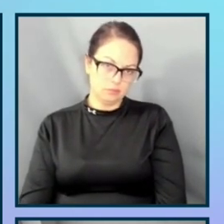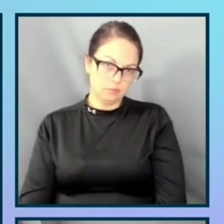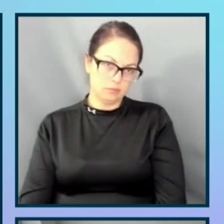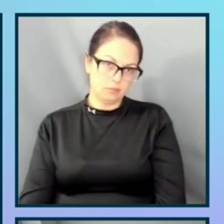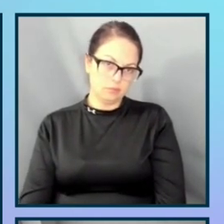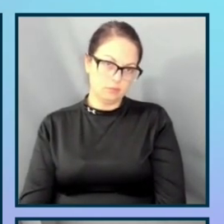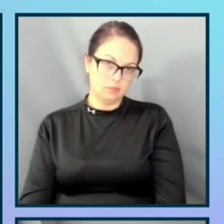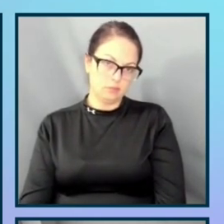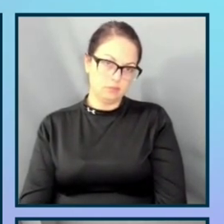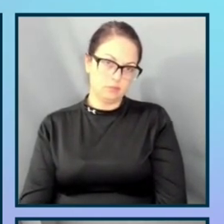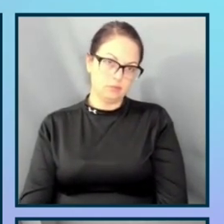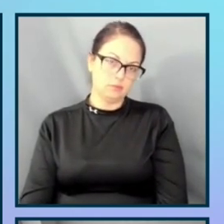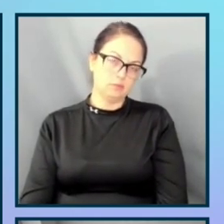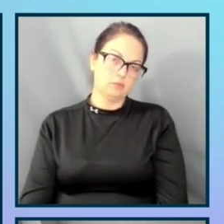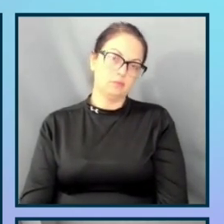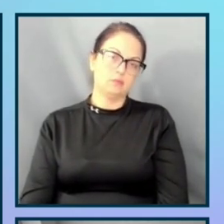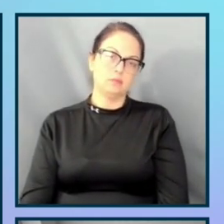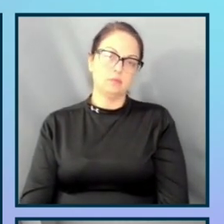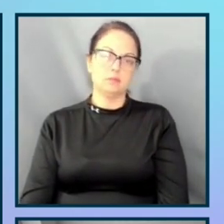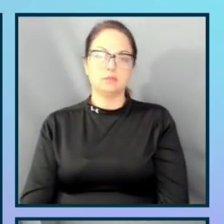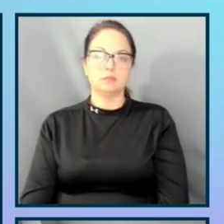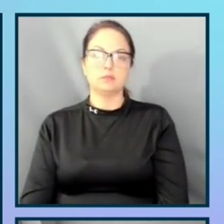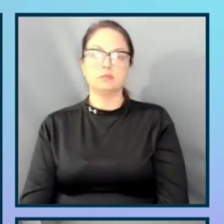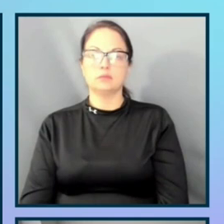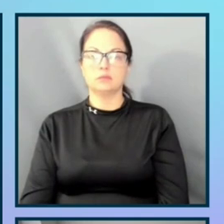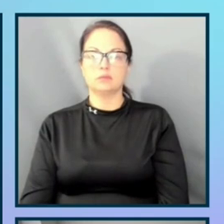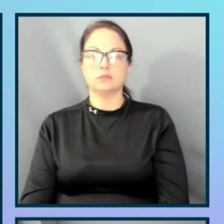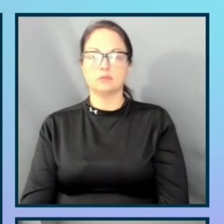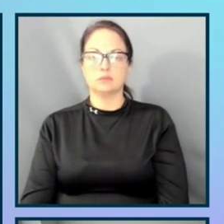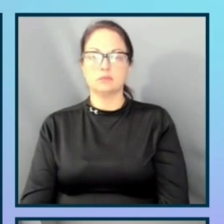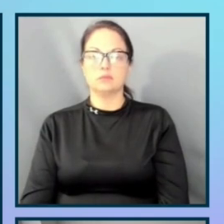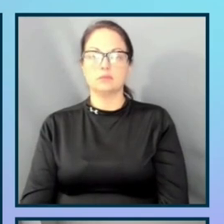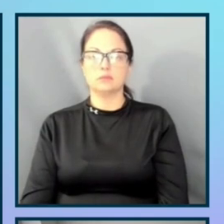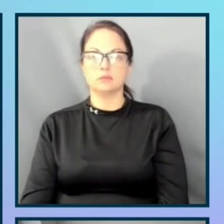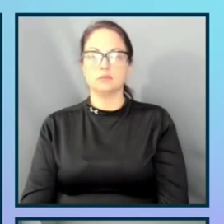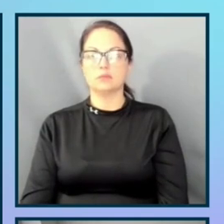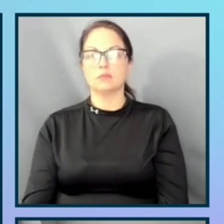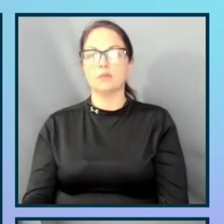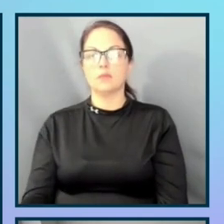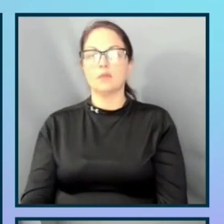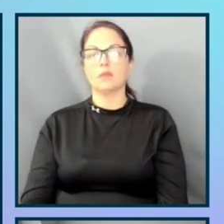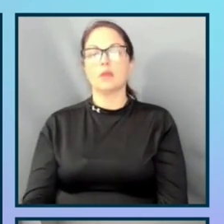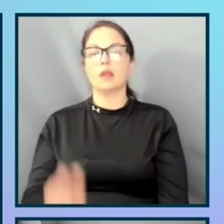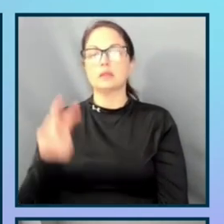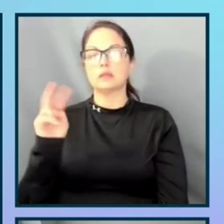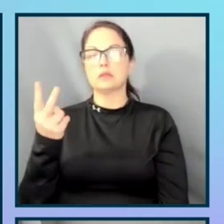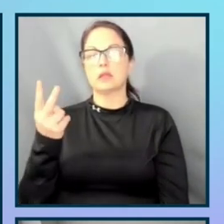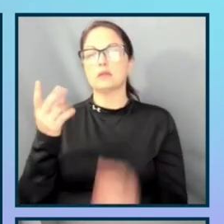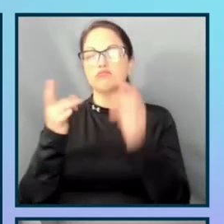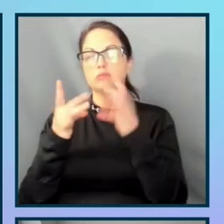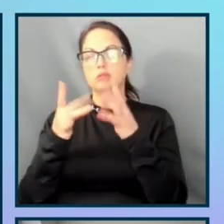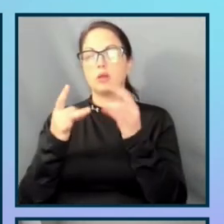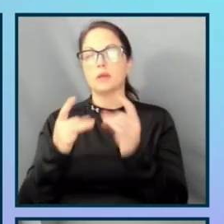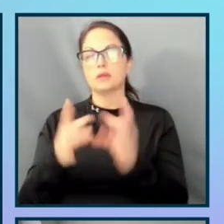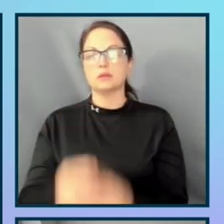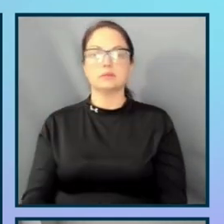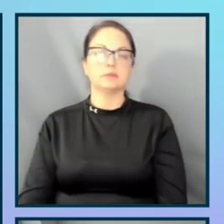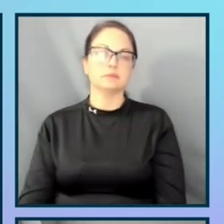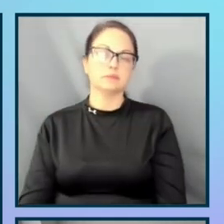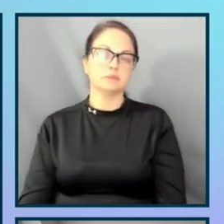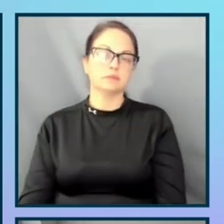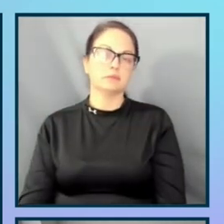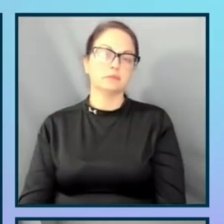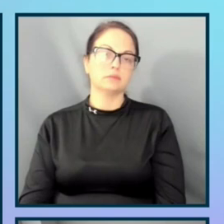friction and ensure support and mentorship is available. In 2020, Starbucks opened its first